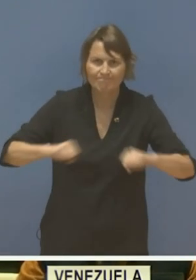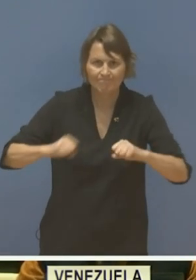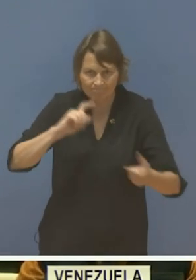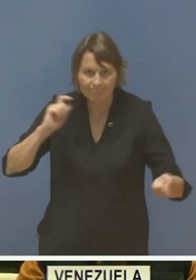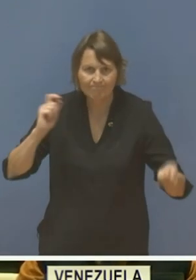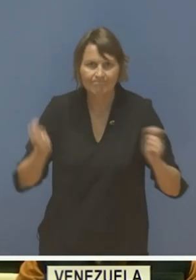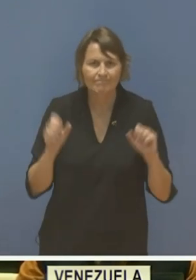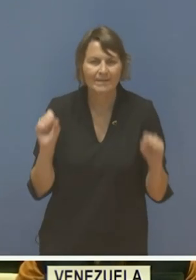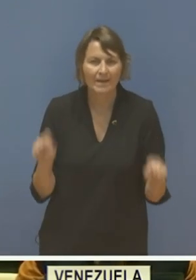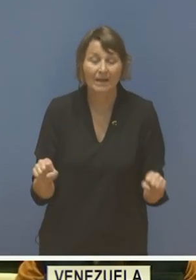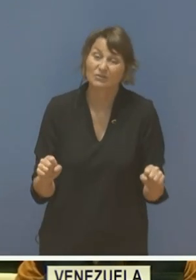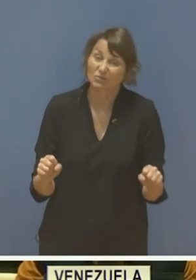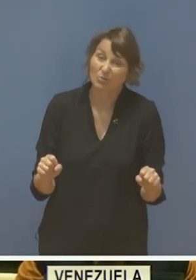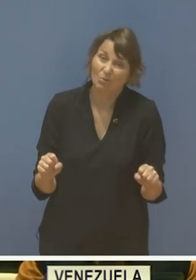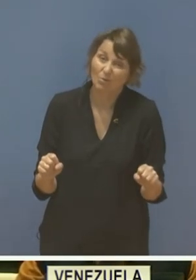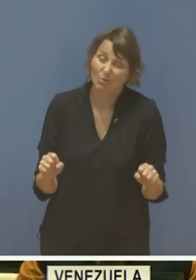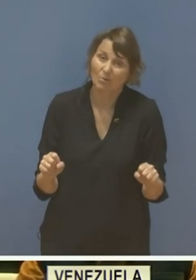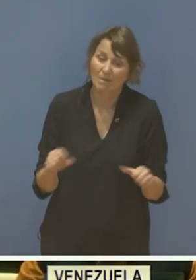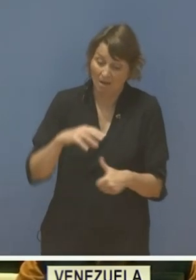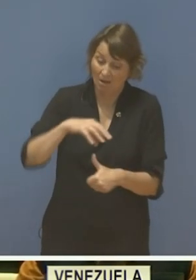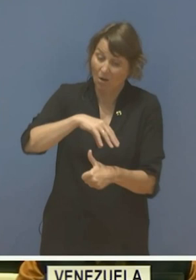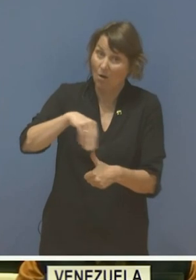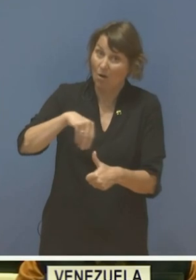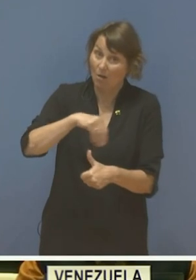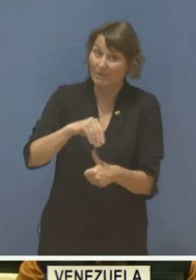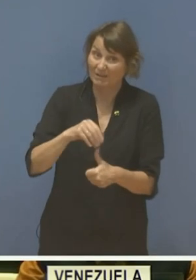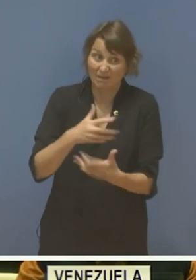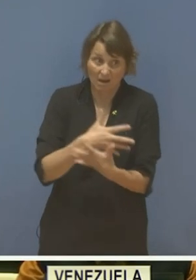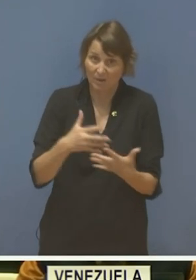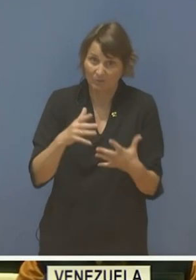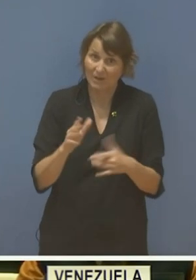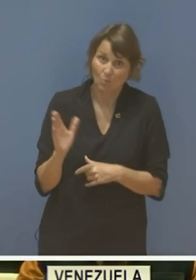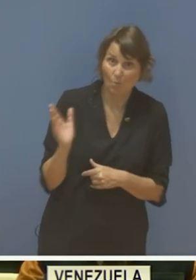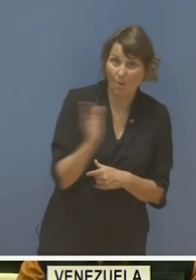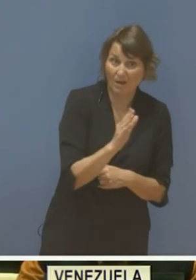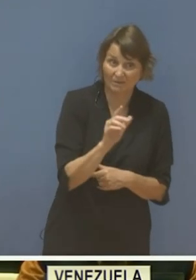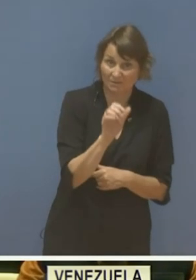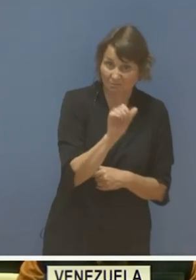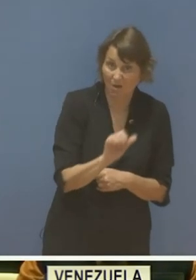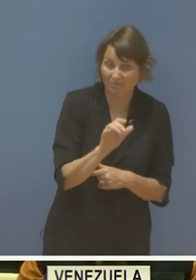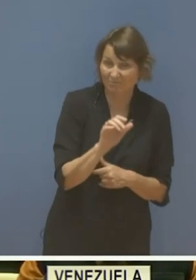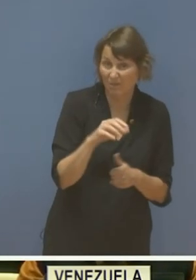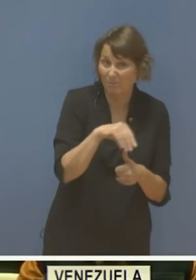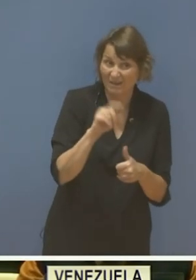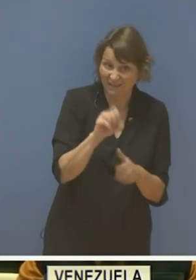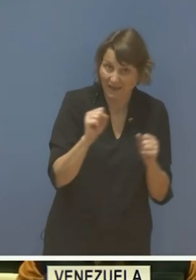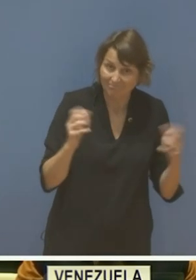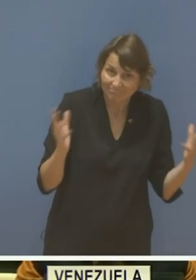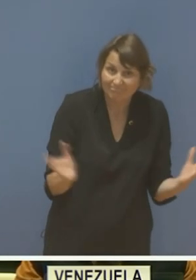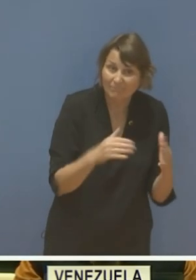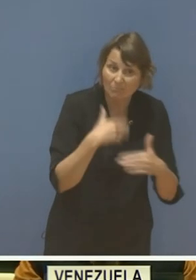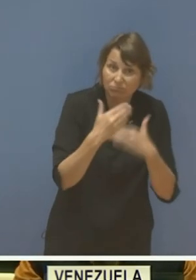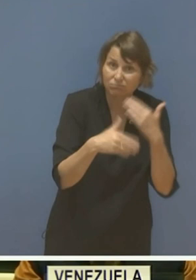It should therefore be possible to develop the Armenian language in Western Armenia. There should be a list of the existing dialects